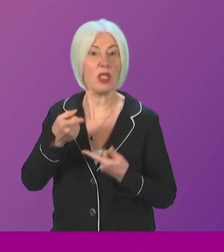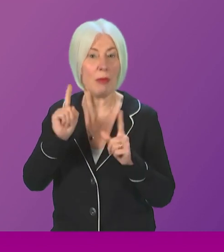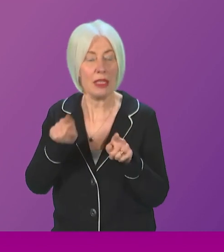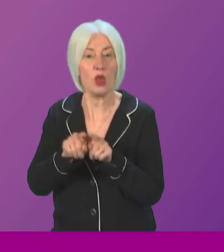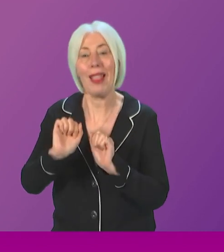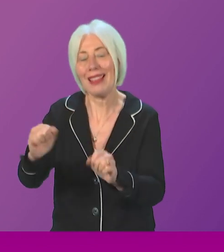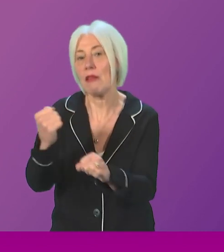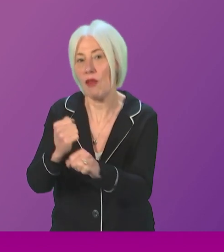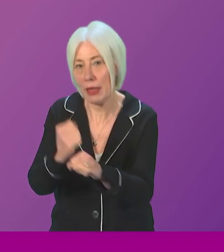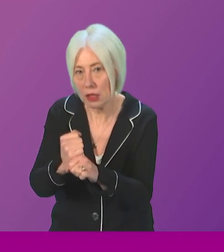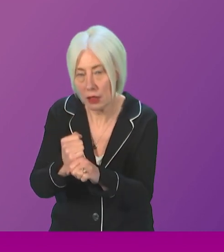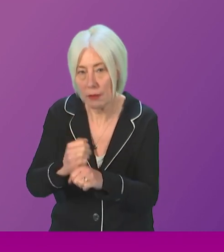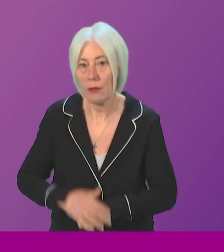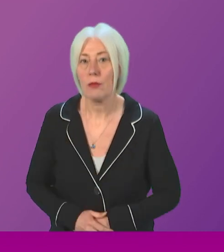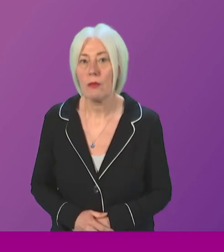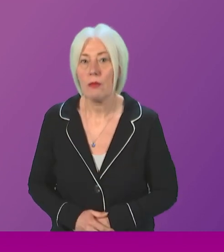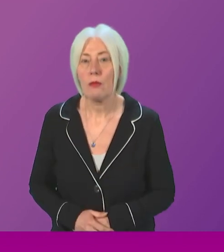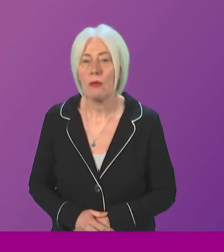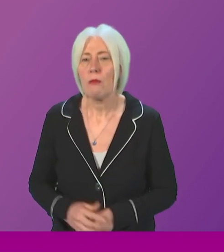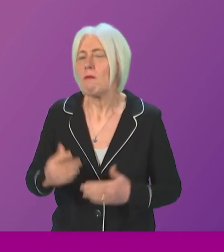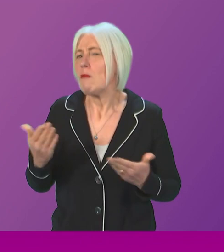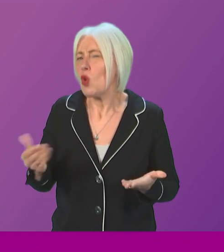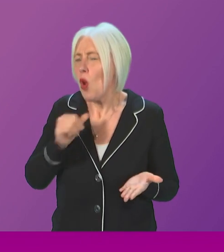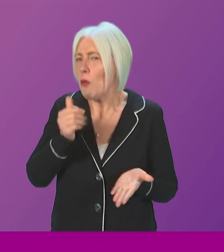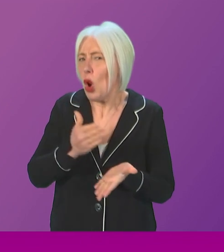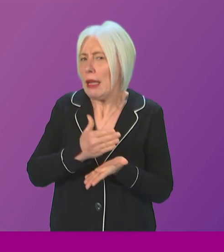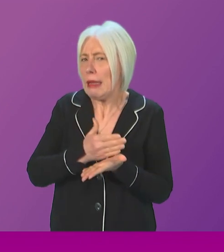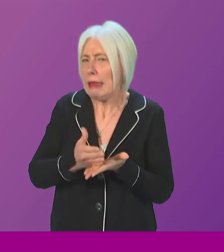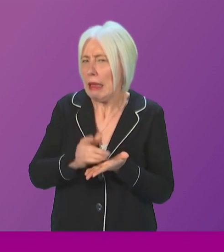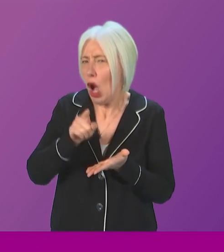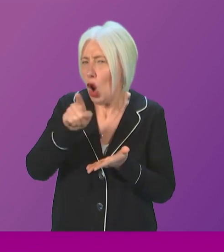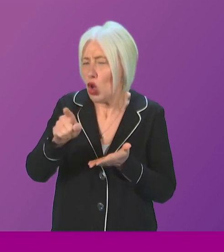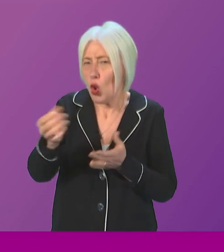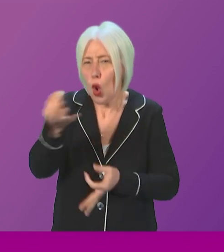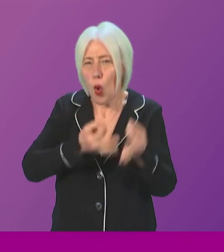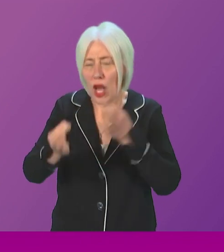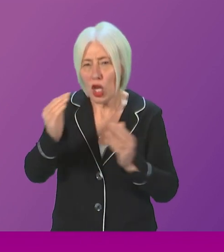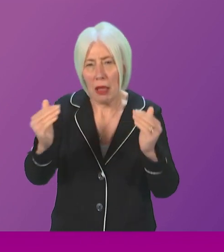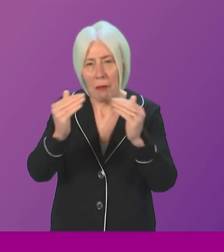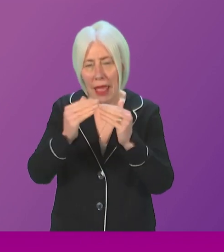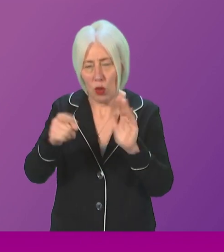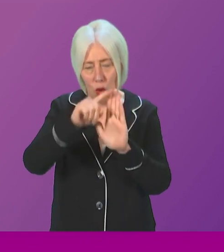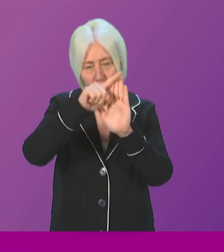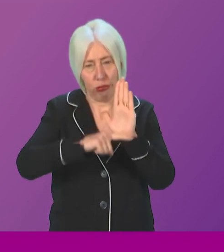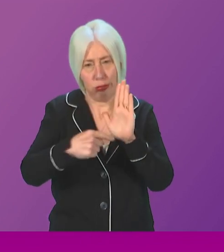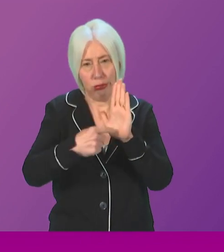his government. And therefore, I'm not entirely clear that that question has met the requirements of standing orders.